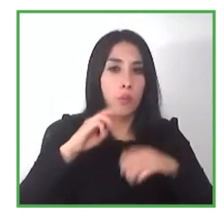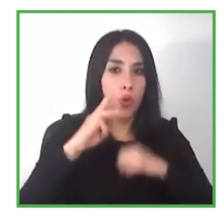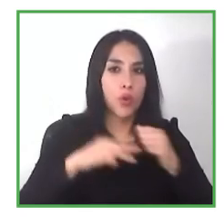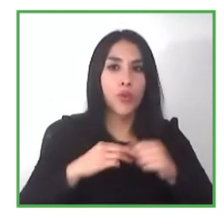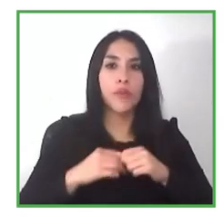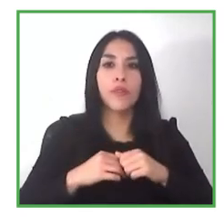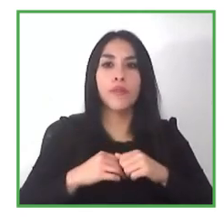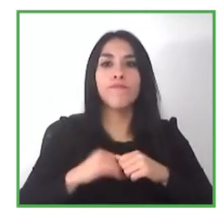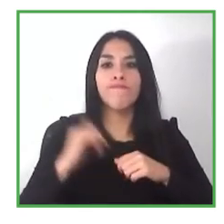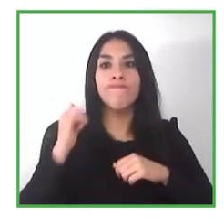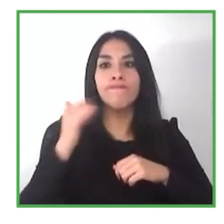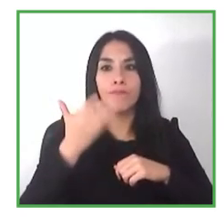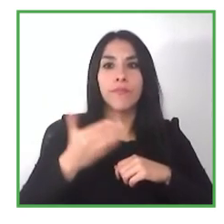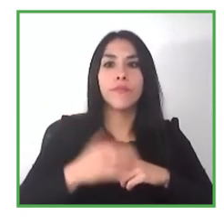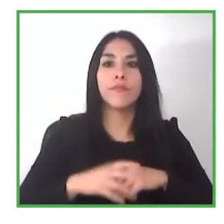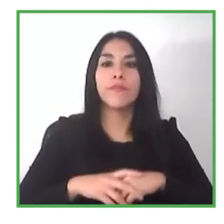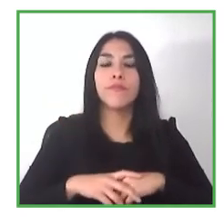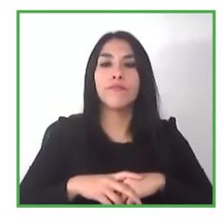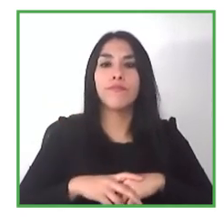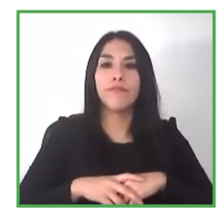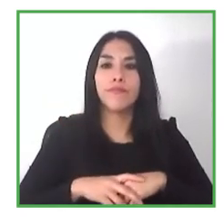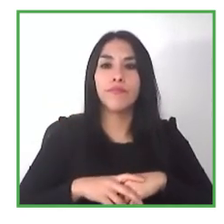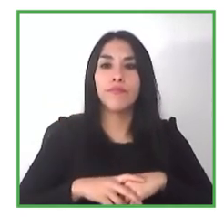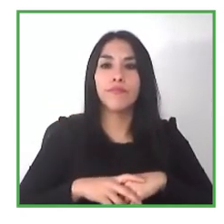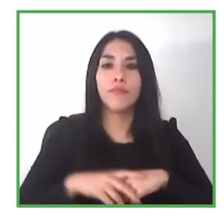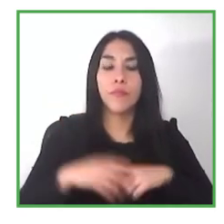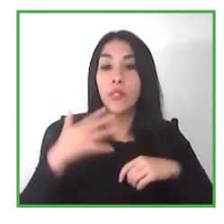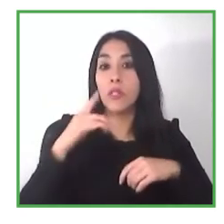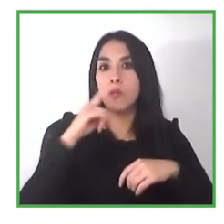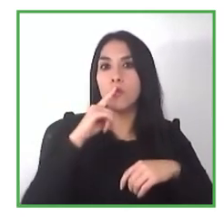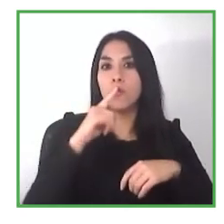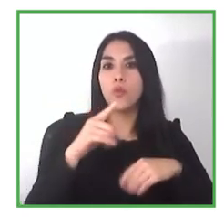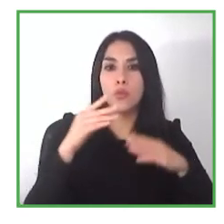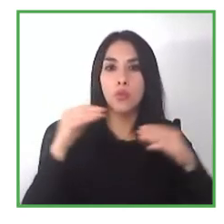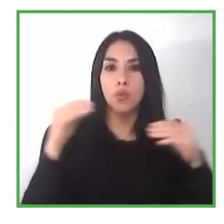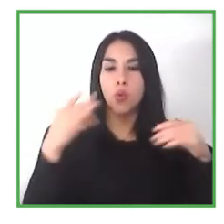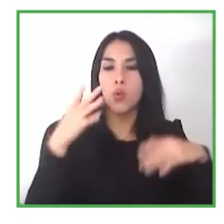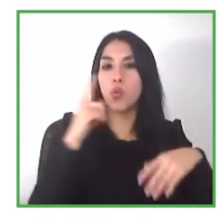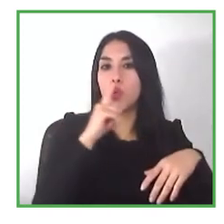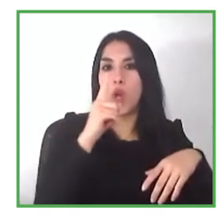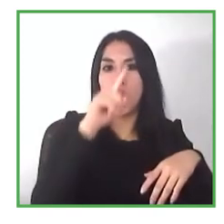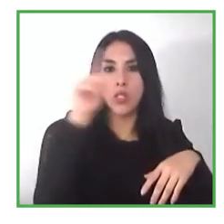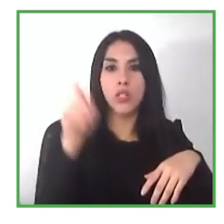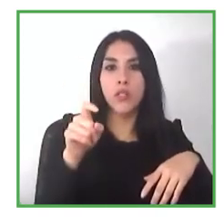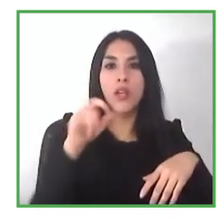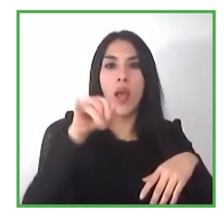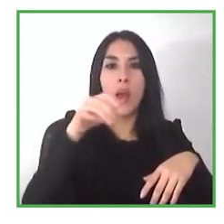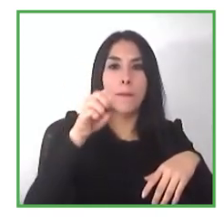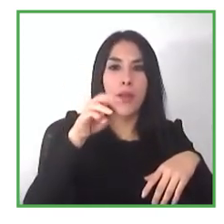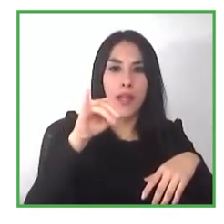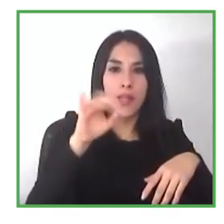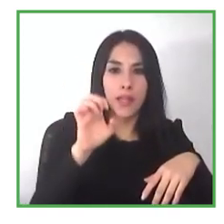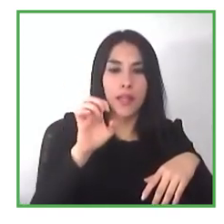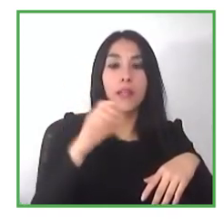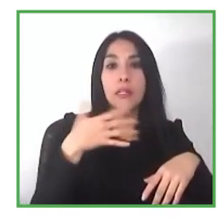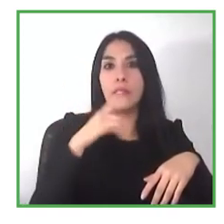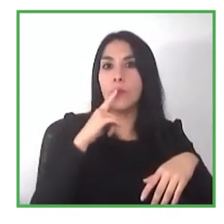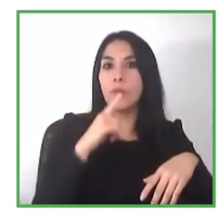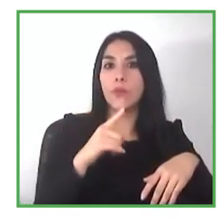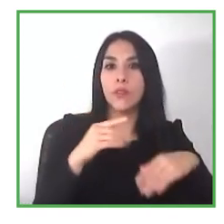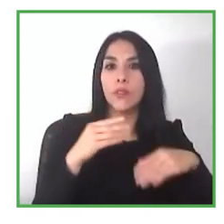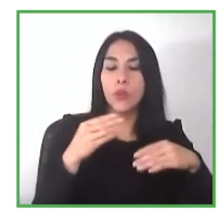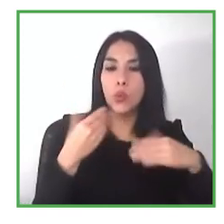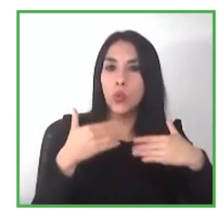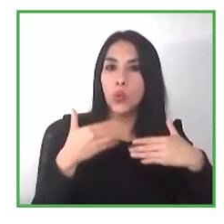exactly that is a great thing to say that is very valuable for us too to listen